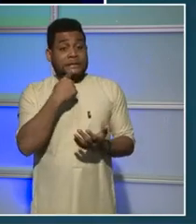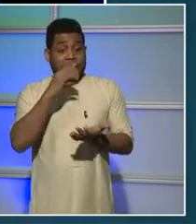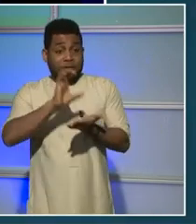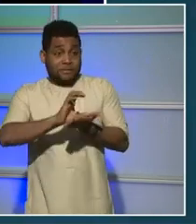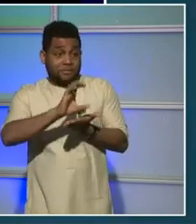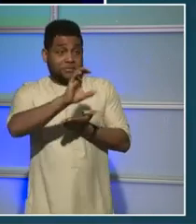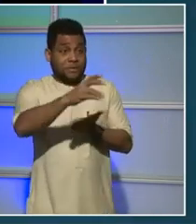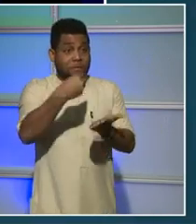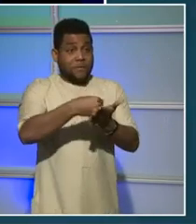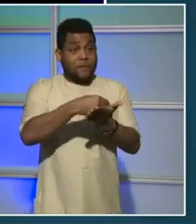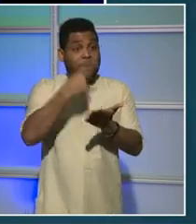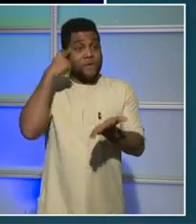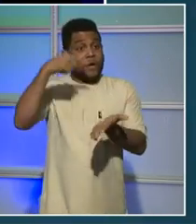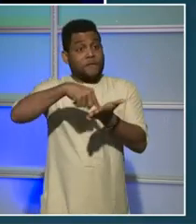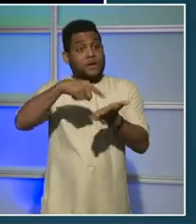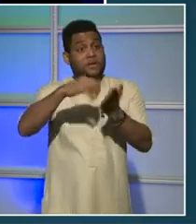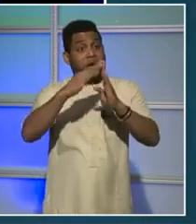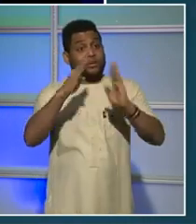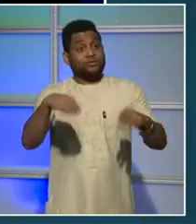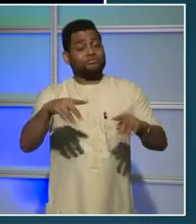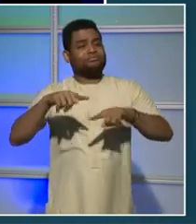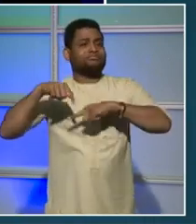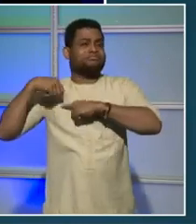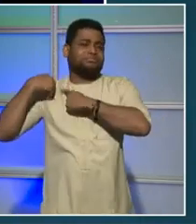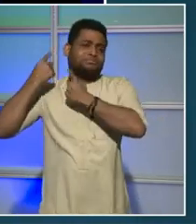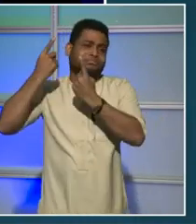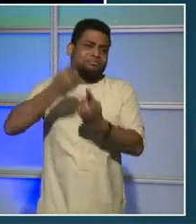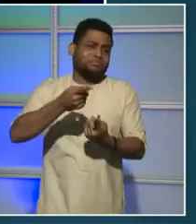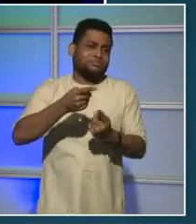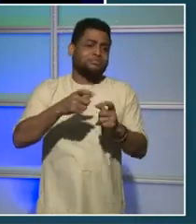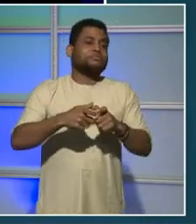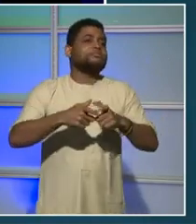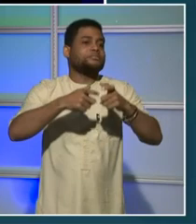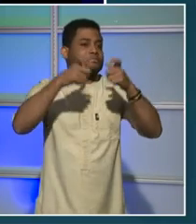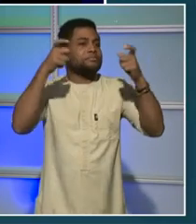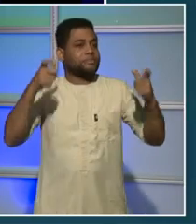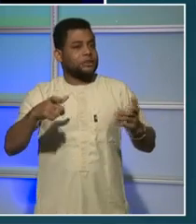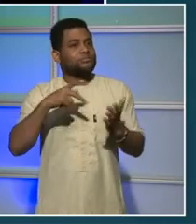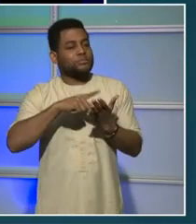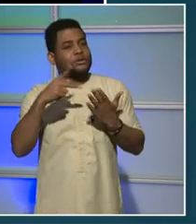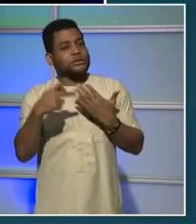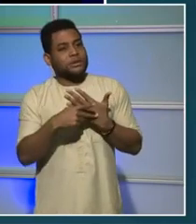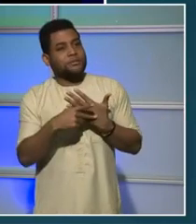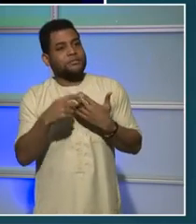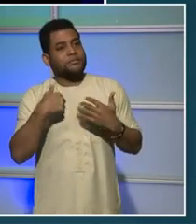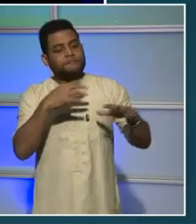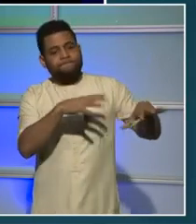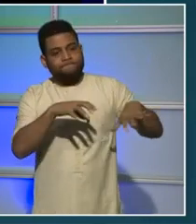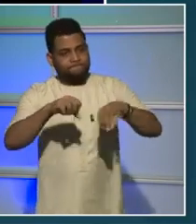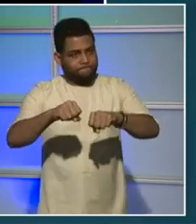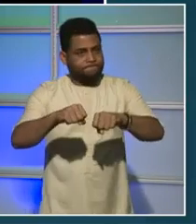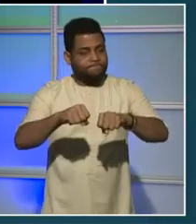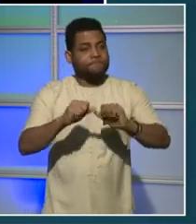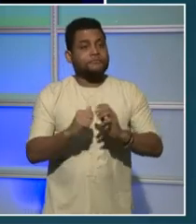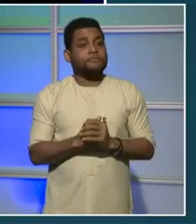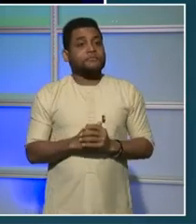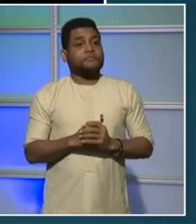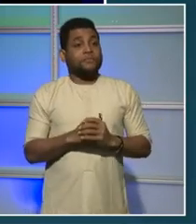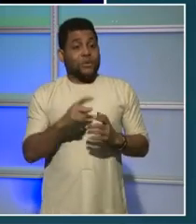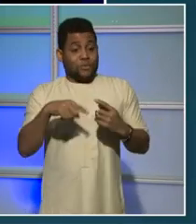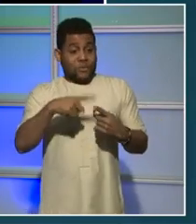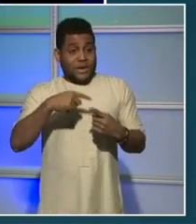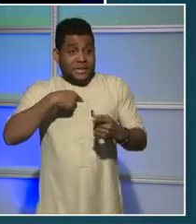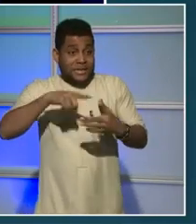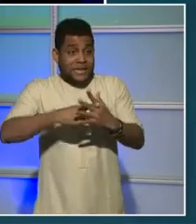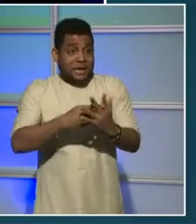the work that I've done as mayor. When I became mayor, we have a very important tool, an effective tool called the Housing